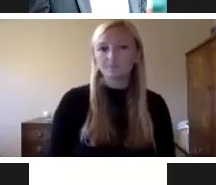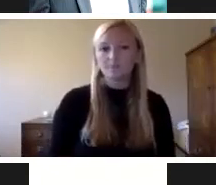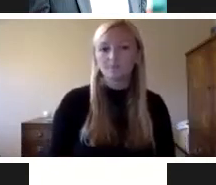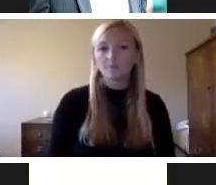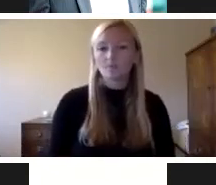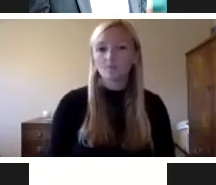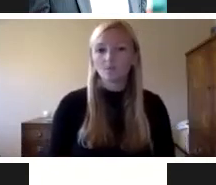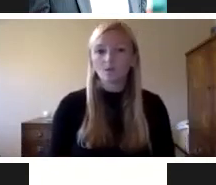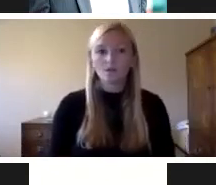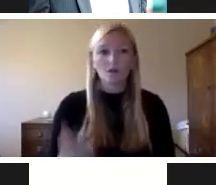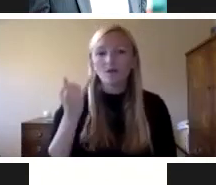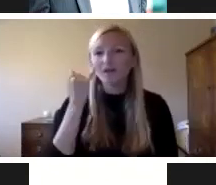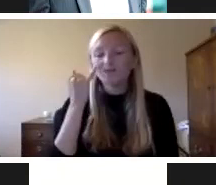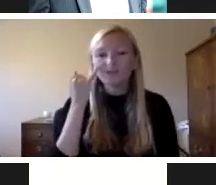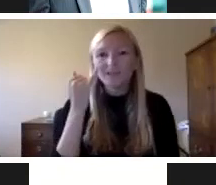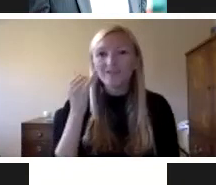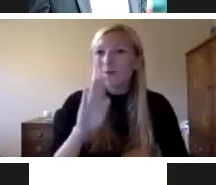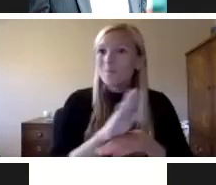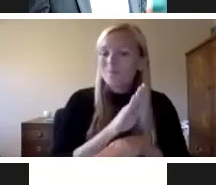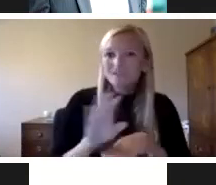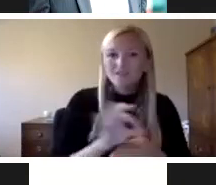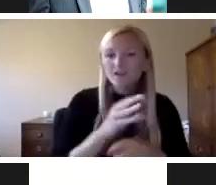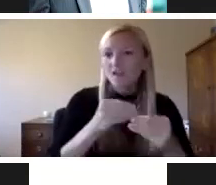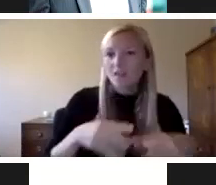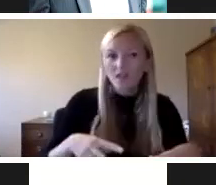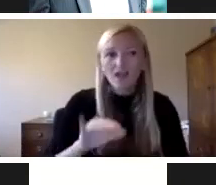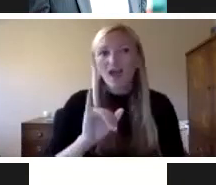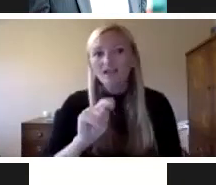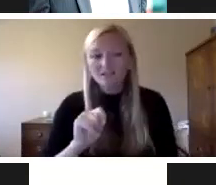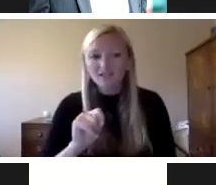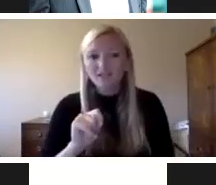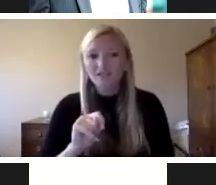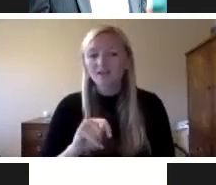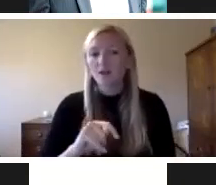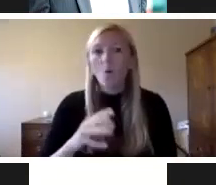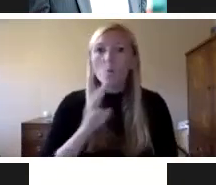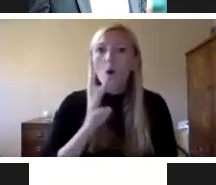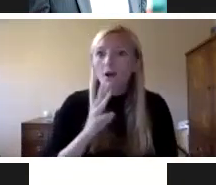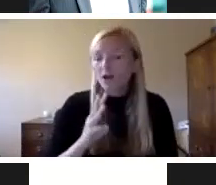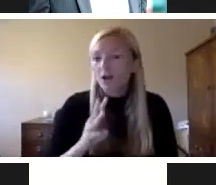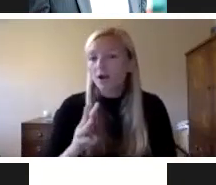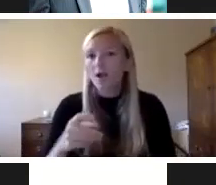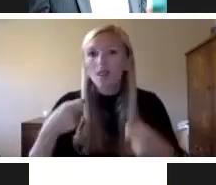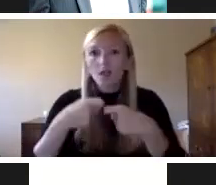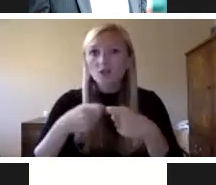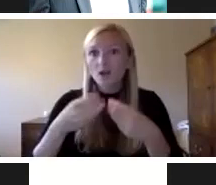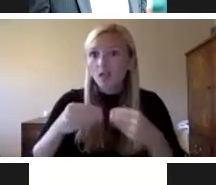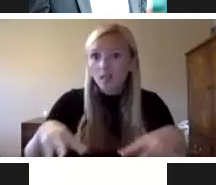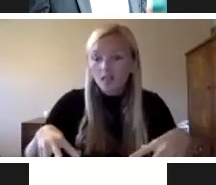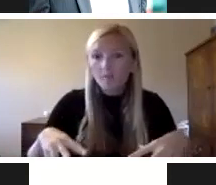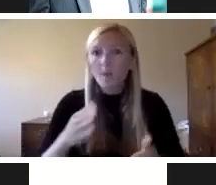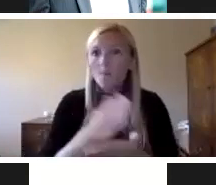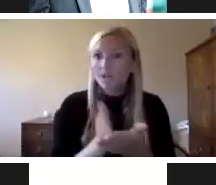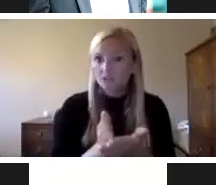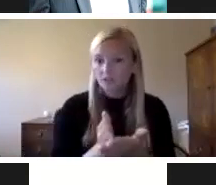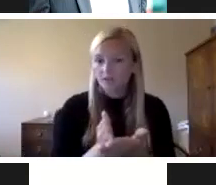for loss of things like loss of business functions, including IT facilities, water, power. What about budget? Those are all